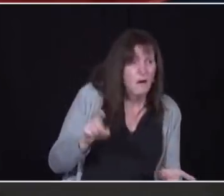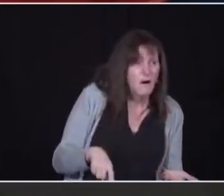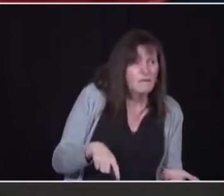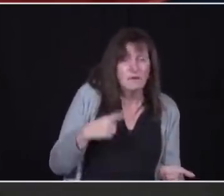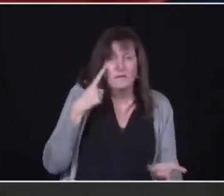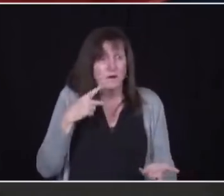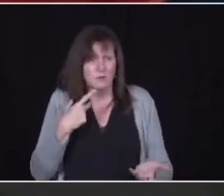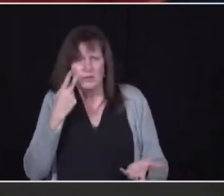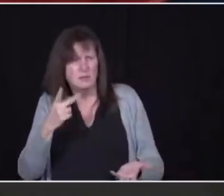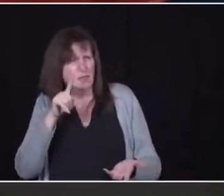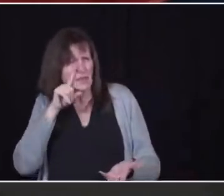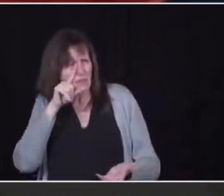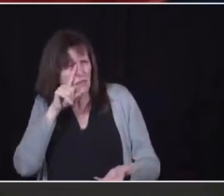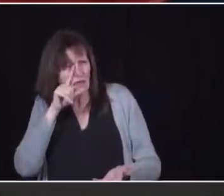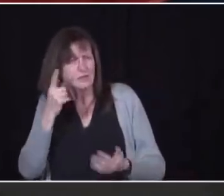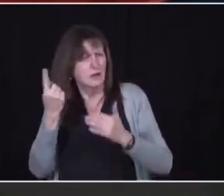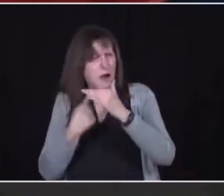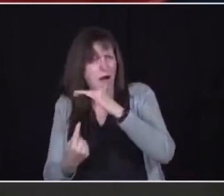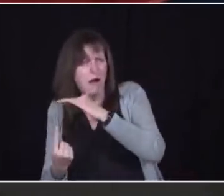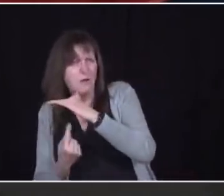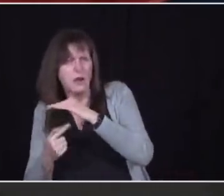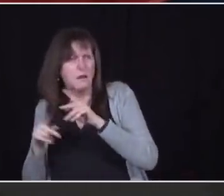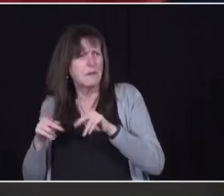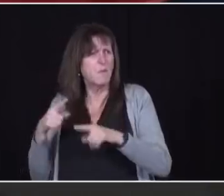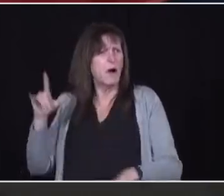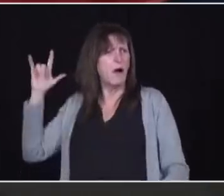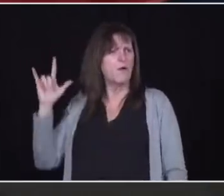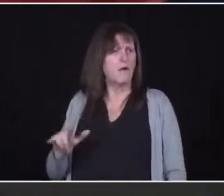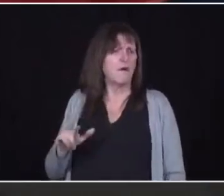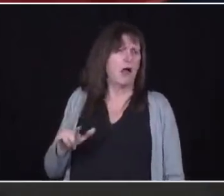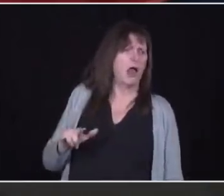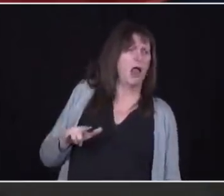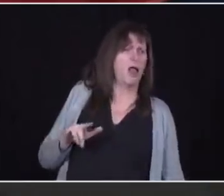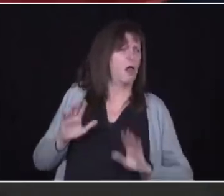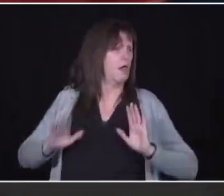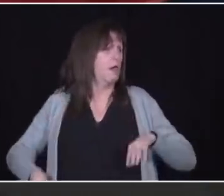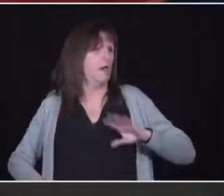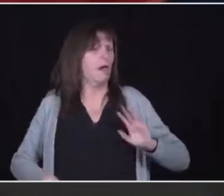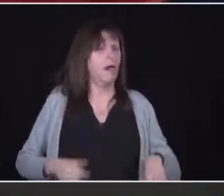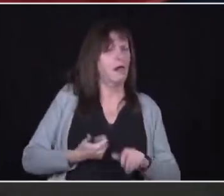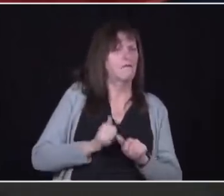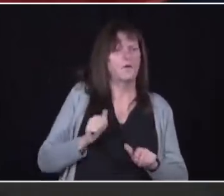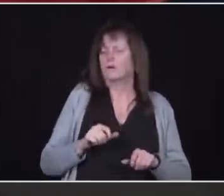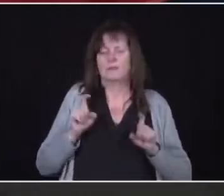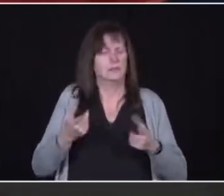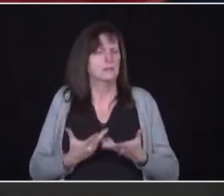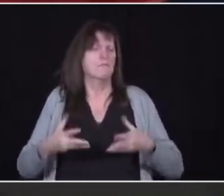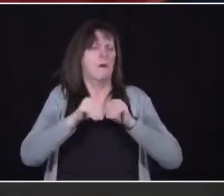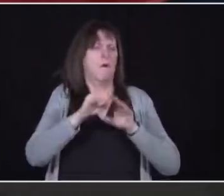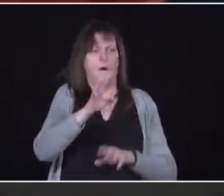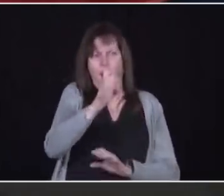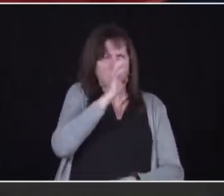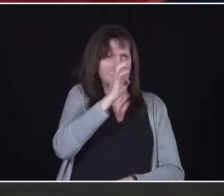quarantining when people fly into our country. Every week over 36,000